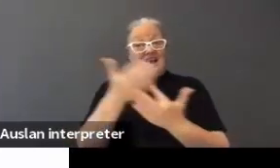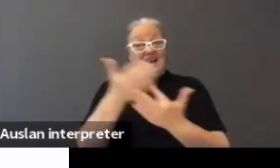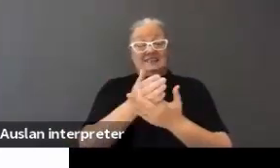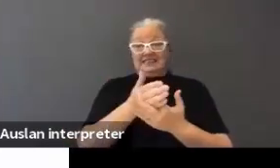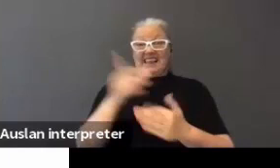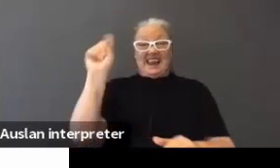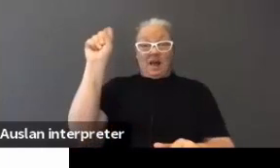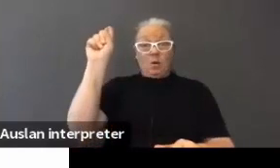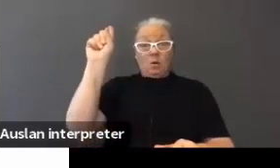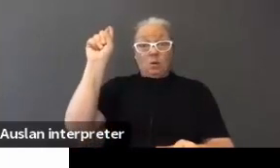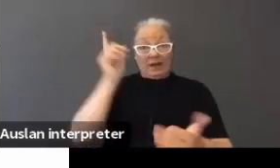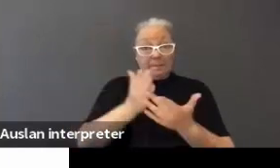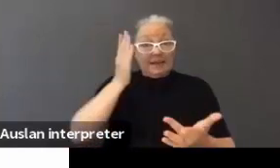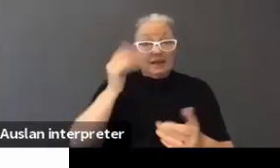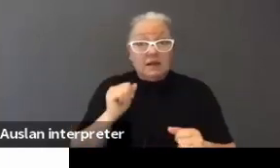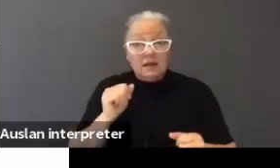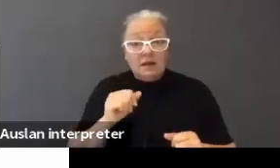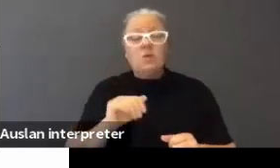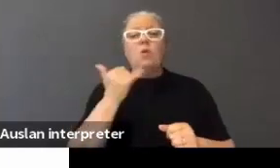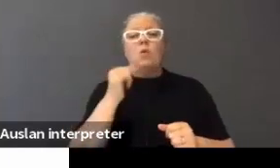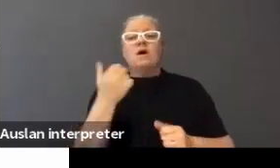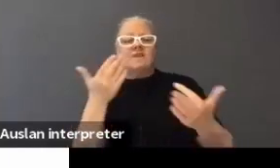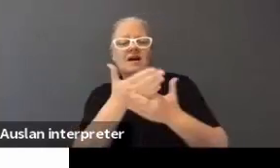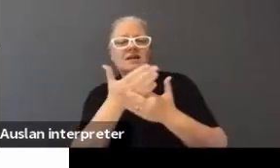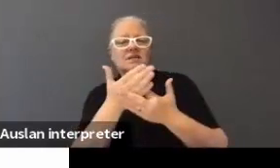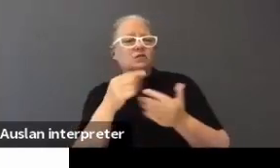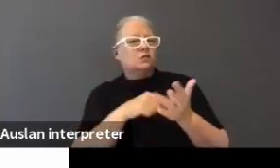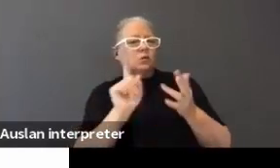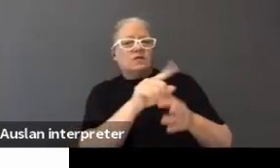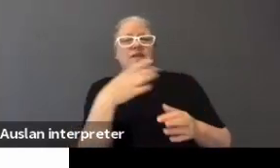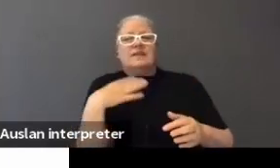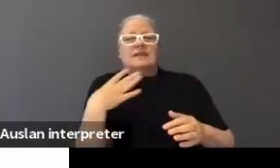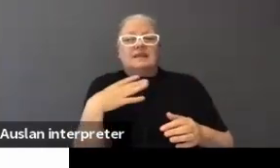Do they have access to what they need to be a student?